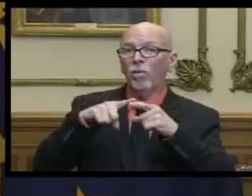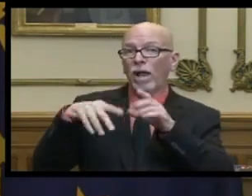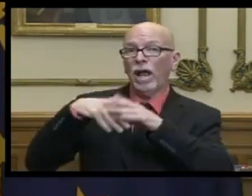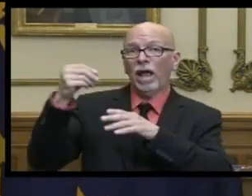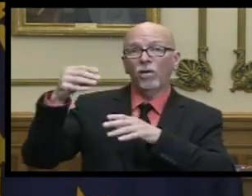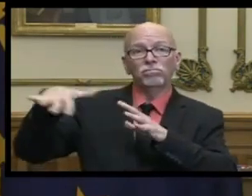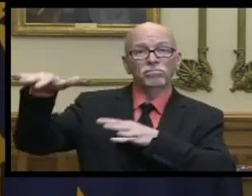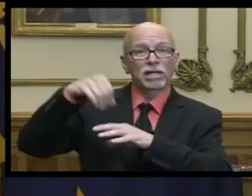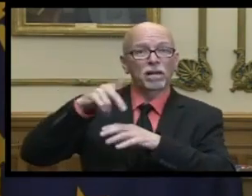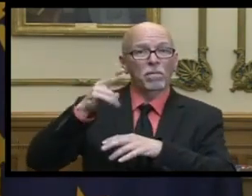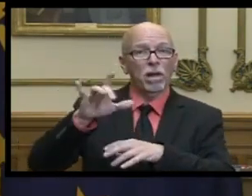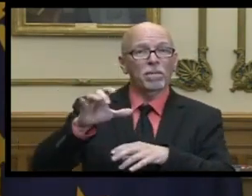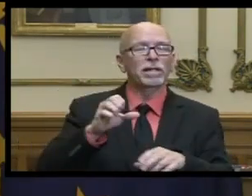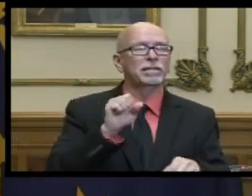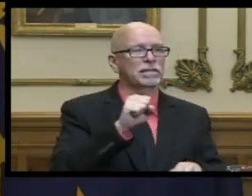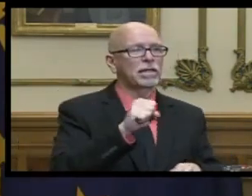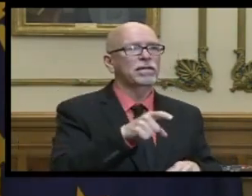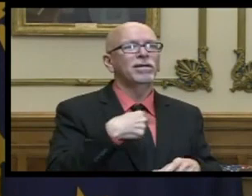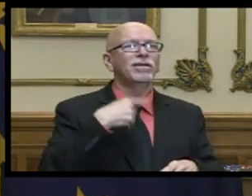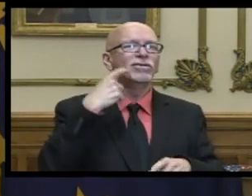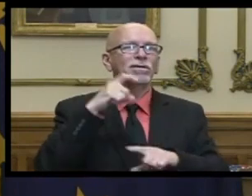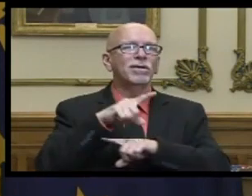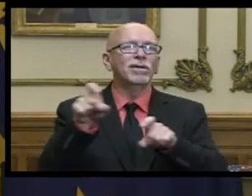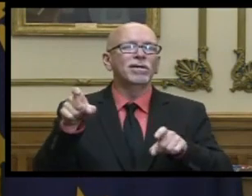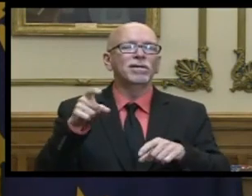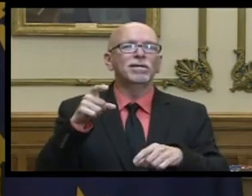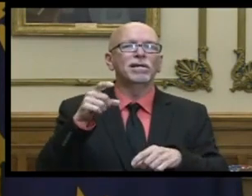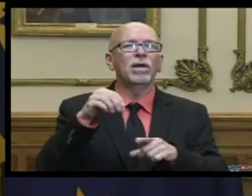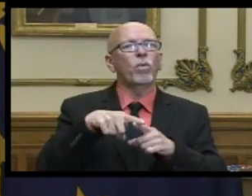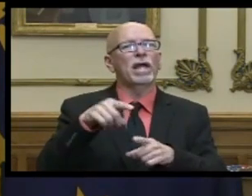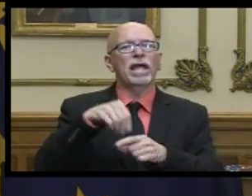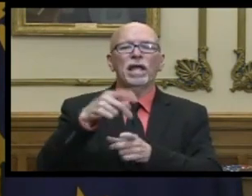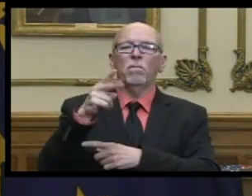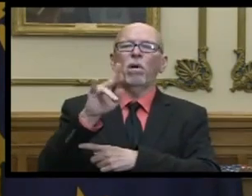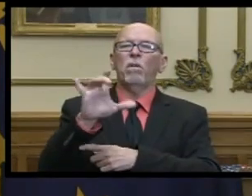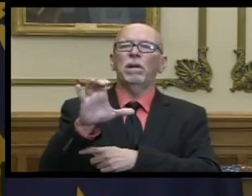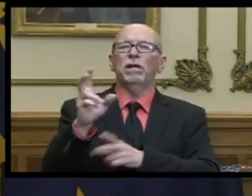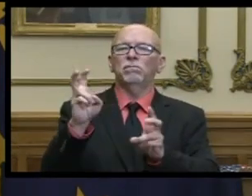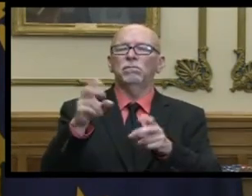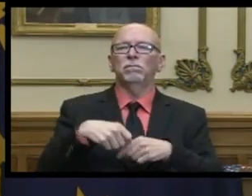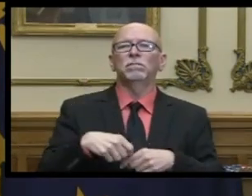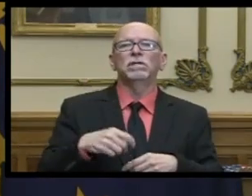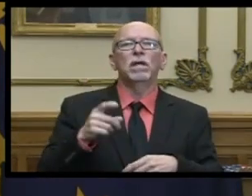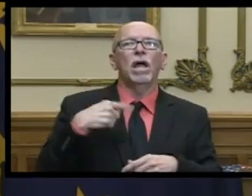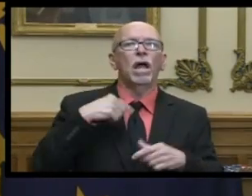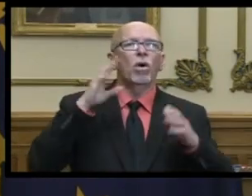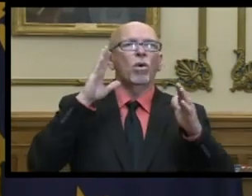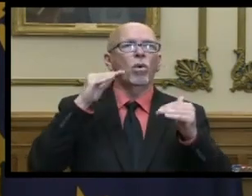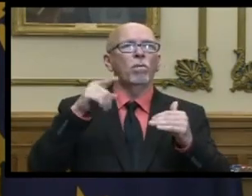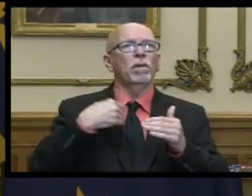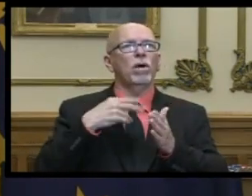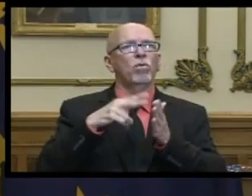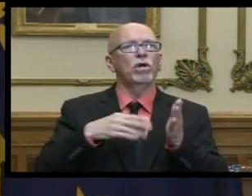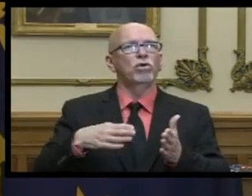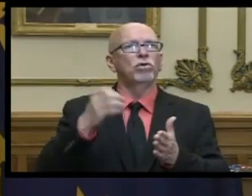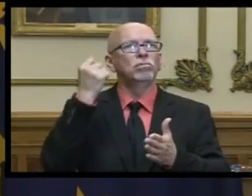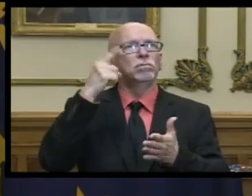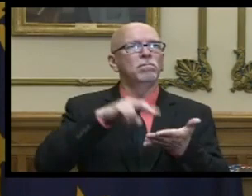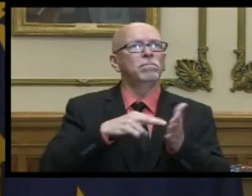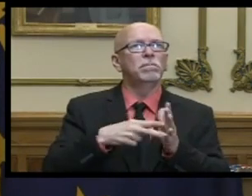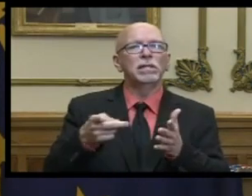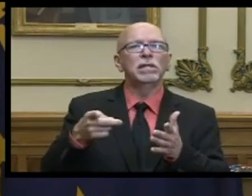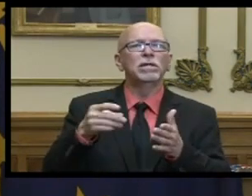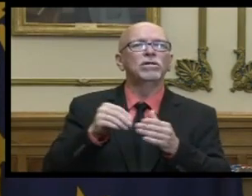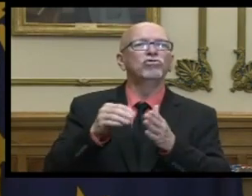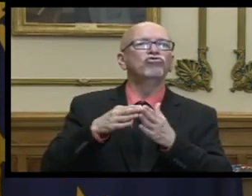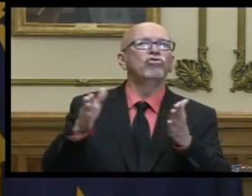outdoors yes when we just said when out in public um you know i i hope our our readers would take that as you know